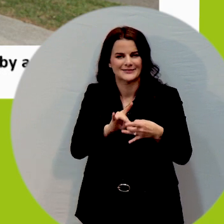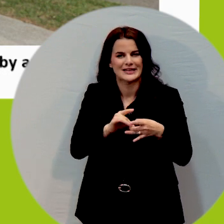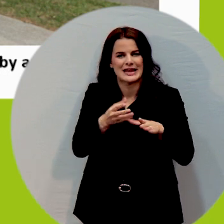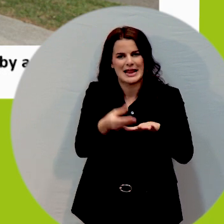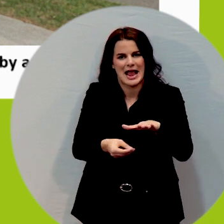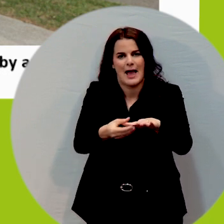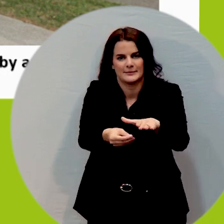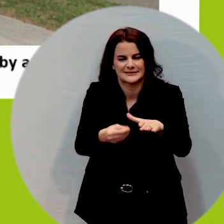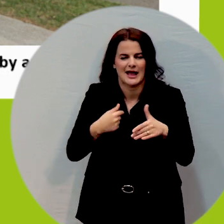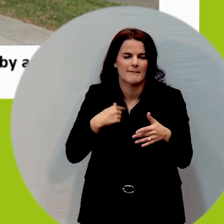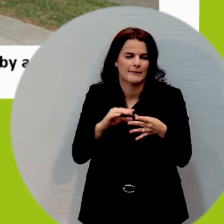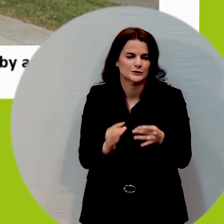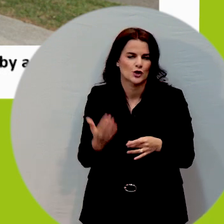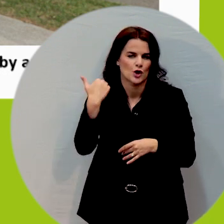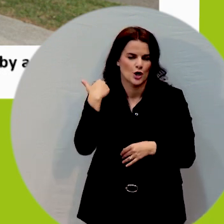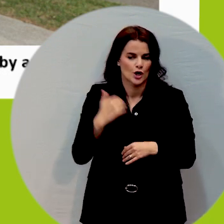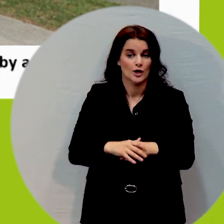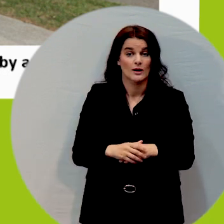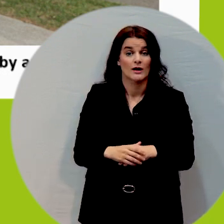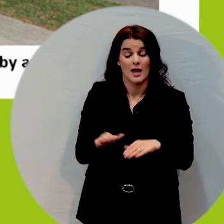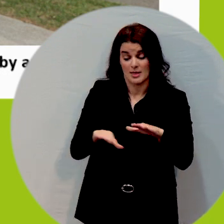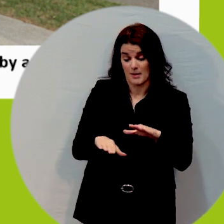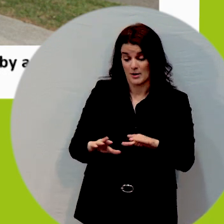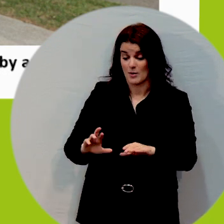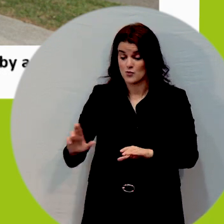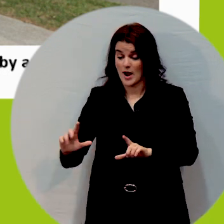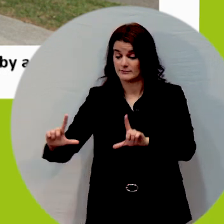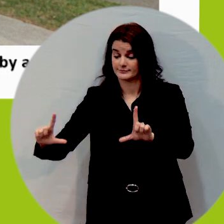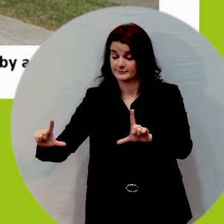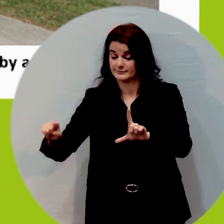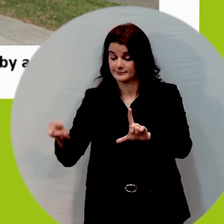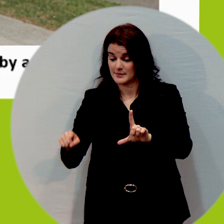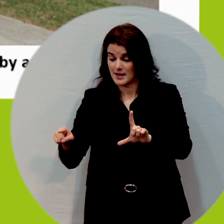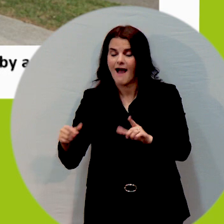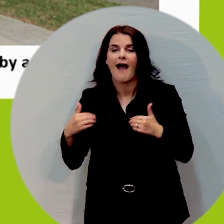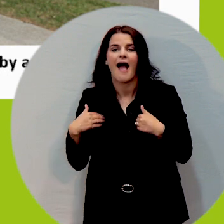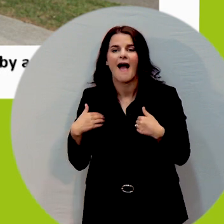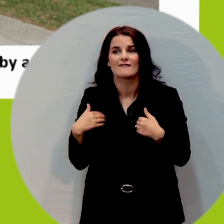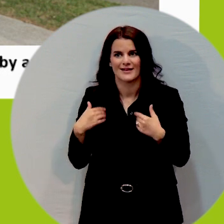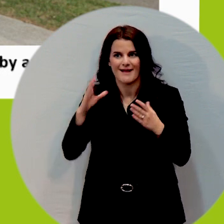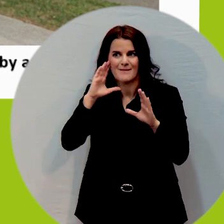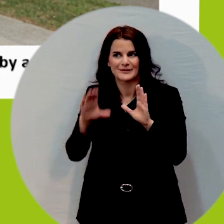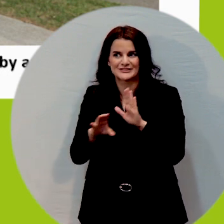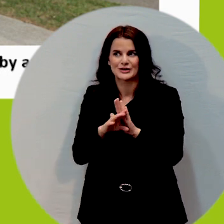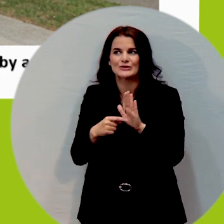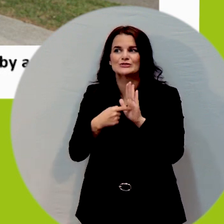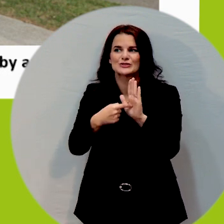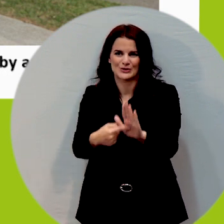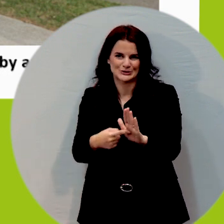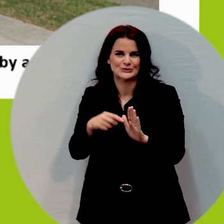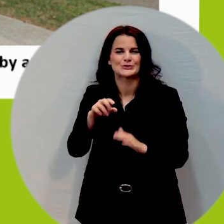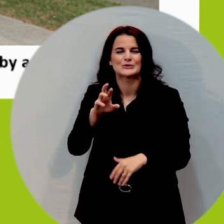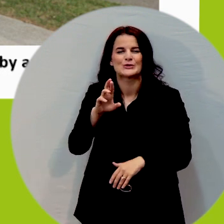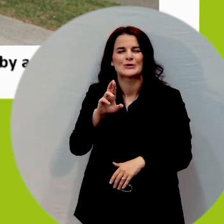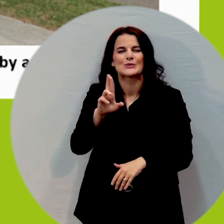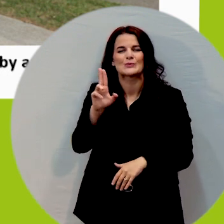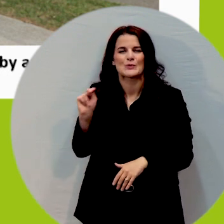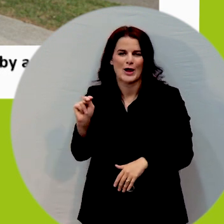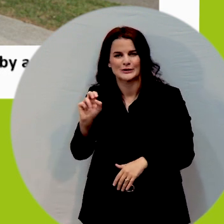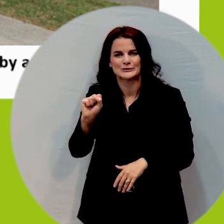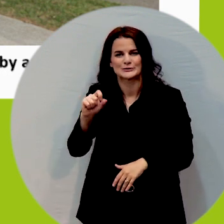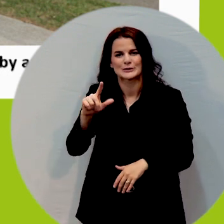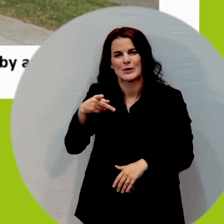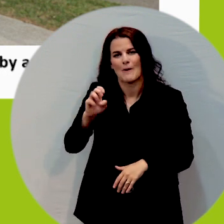and on the bottom right hand side of the slide we have an image showing you again what the run slope is. That's the slope of the